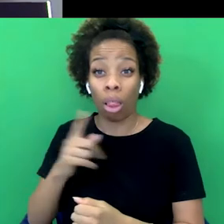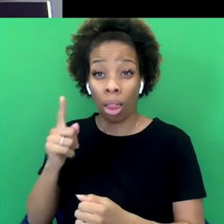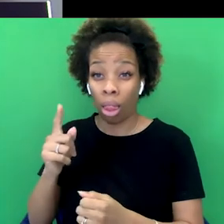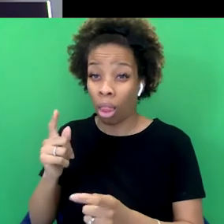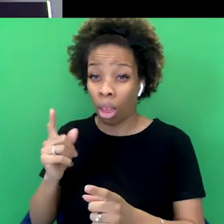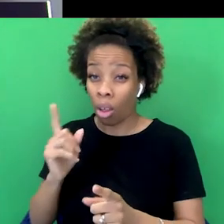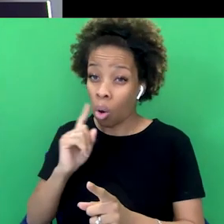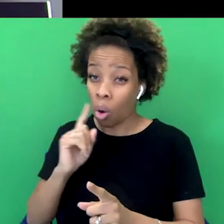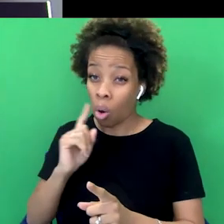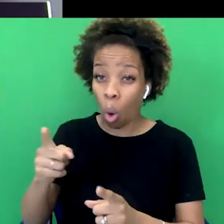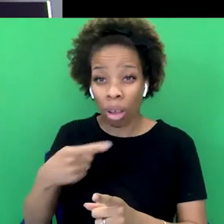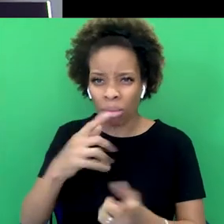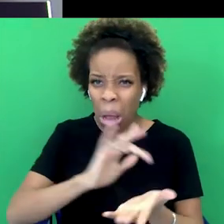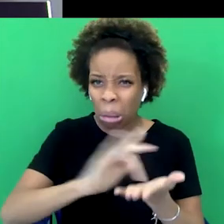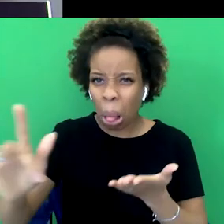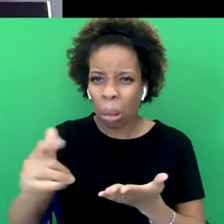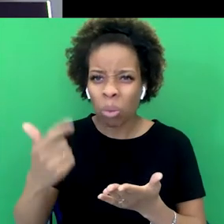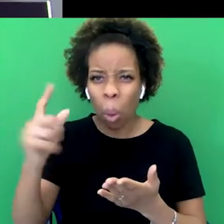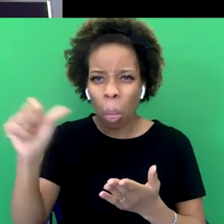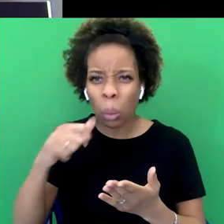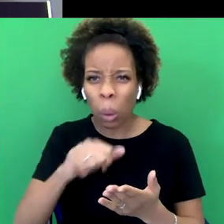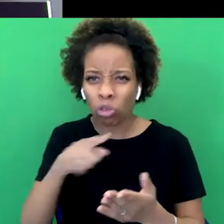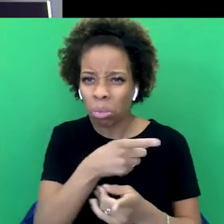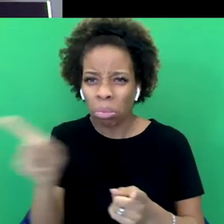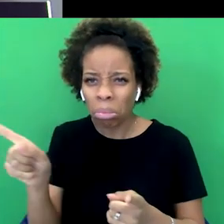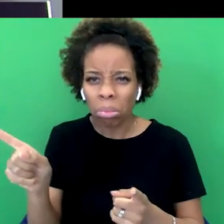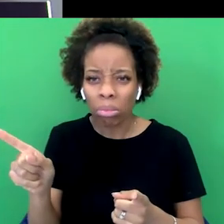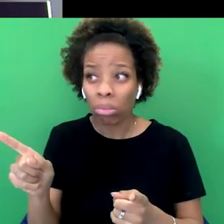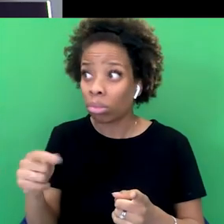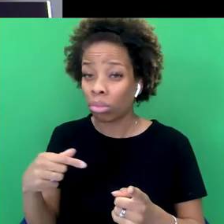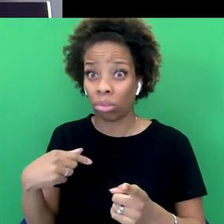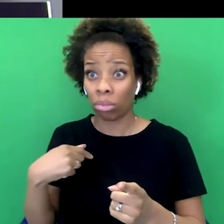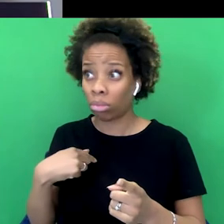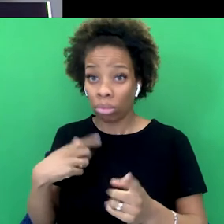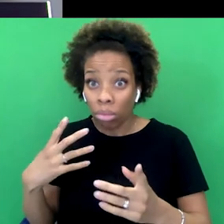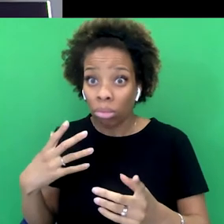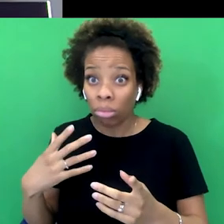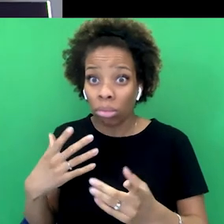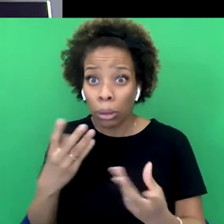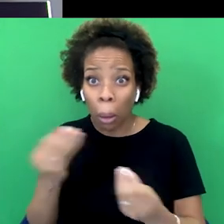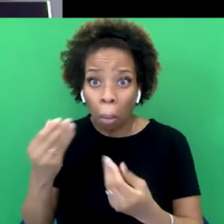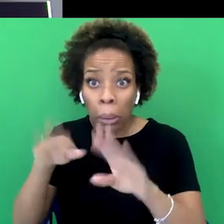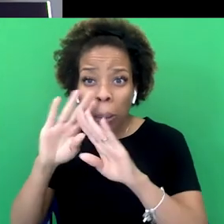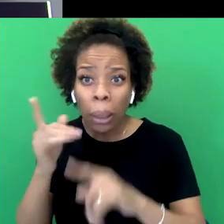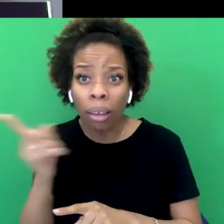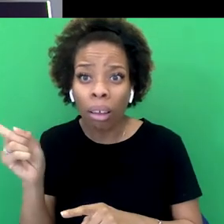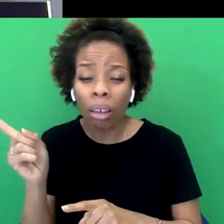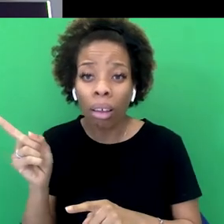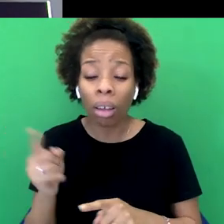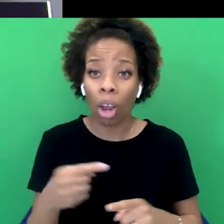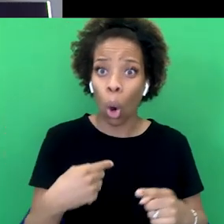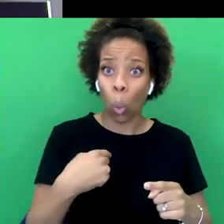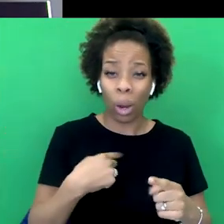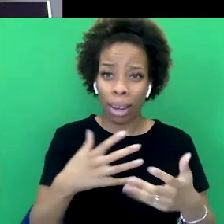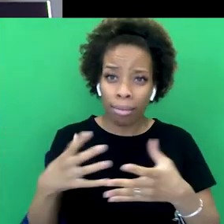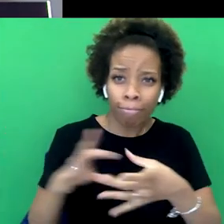some of them were Sikh. Yeah. Then we fought in both world wars for empire. And we took advantage of, you know, relocating within empire,